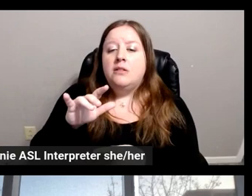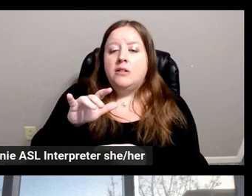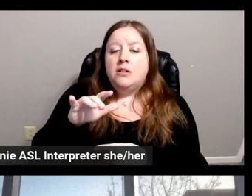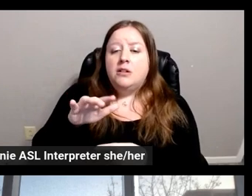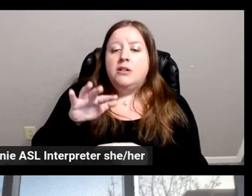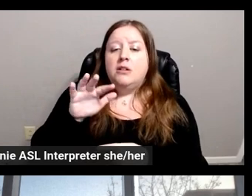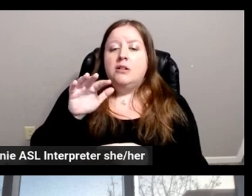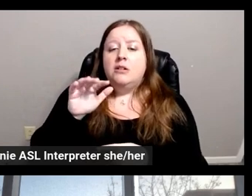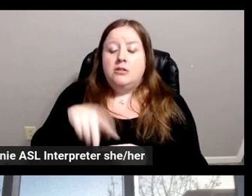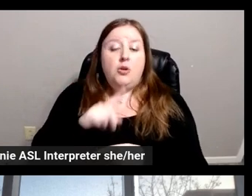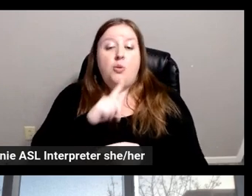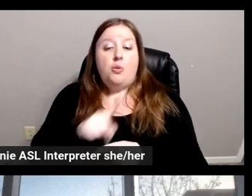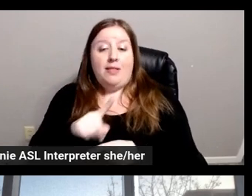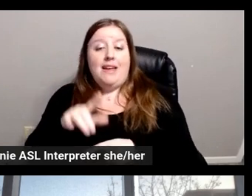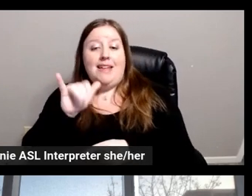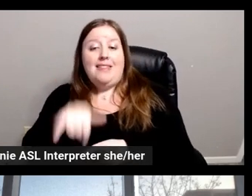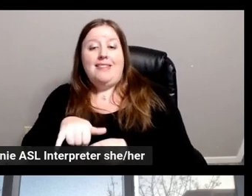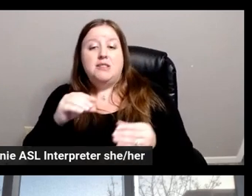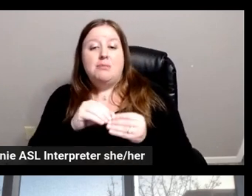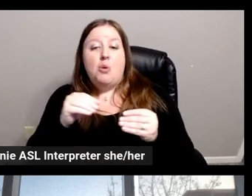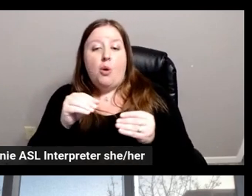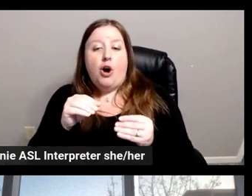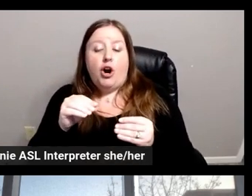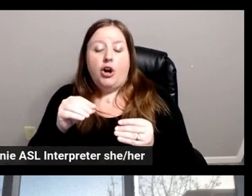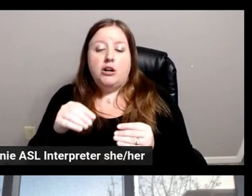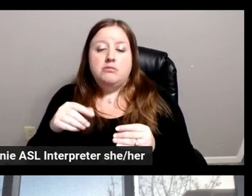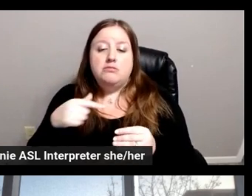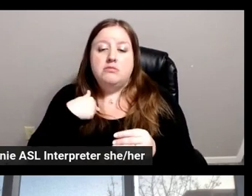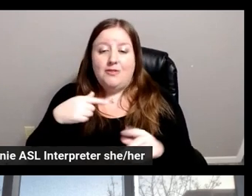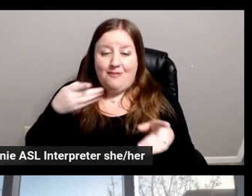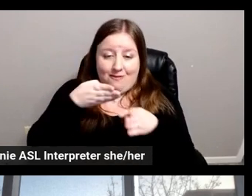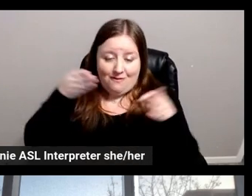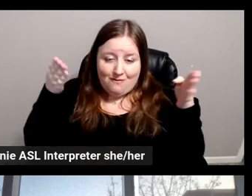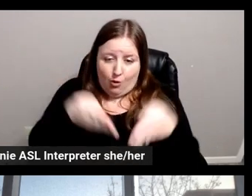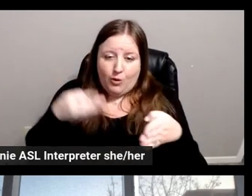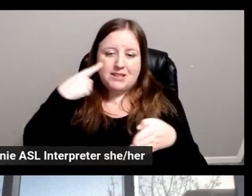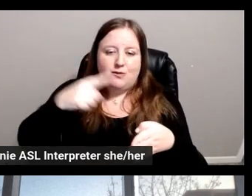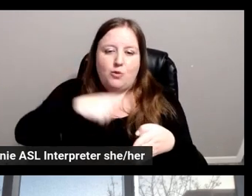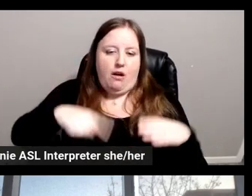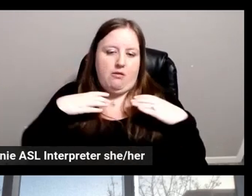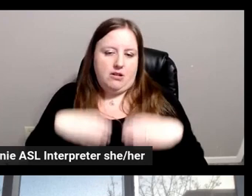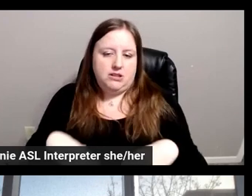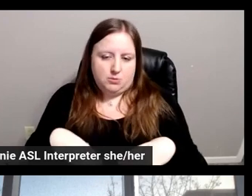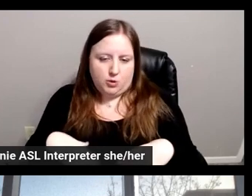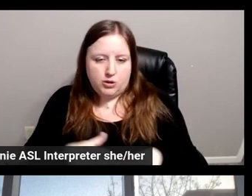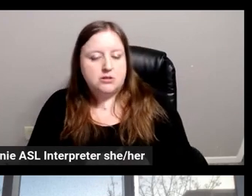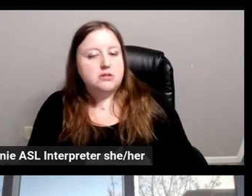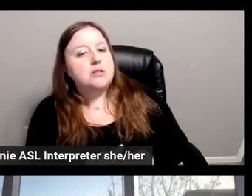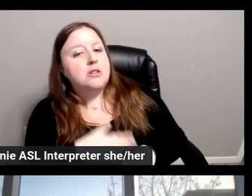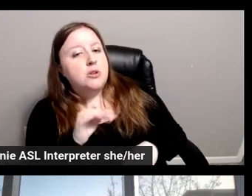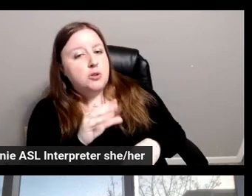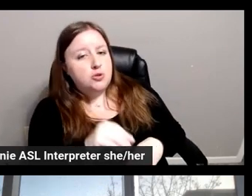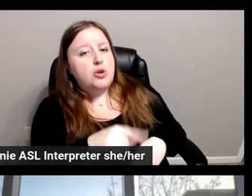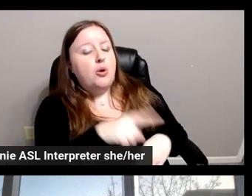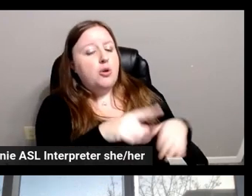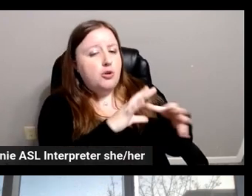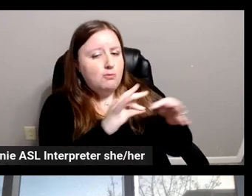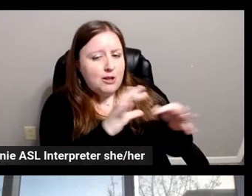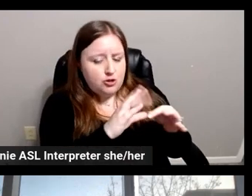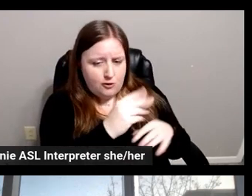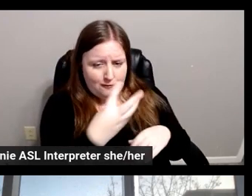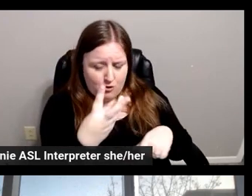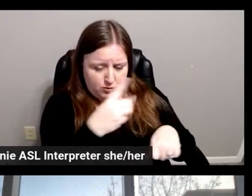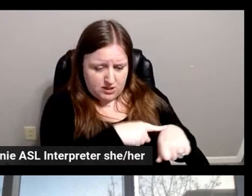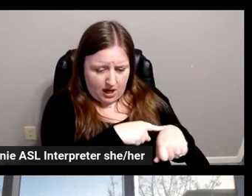it will be the privileged channel, let's say, to reach our tifosi. So I'm glad you mentioned tifosi there. We've heard it several times. mean, this is